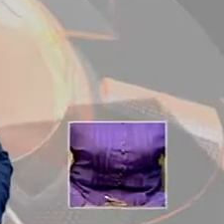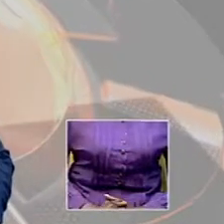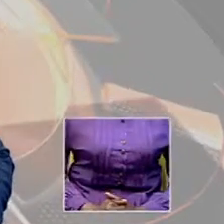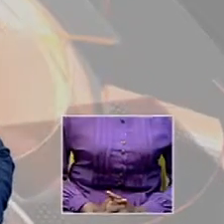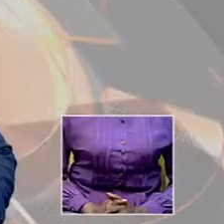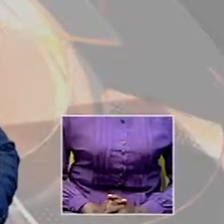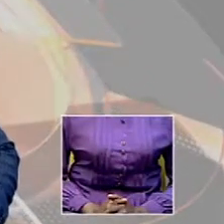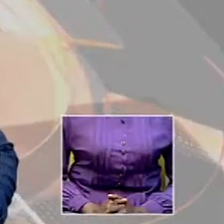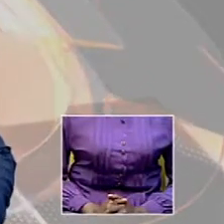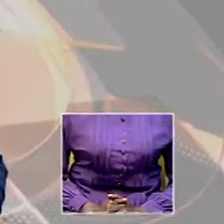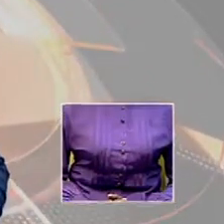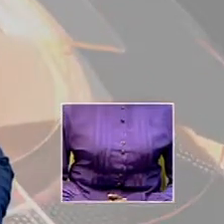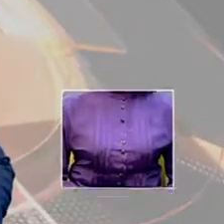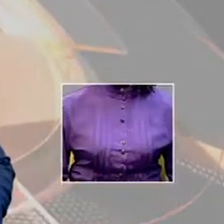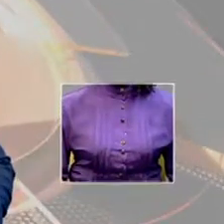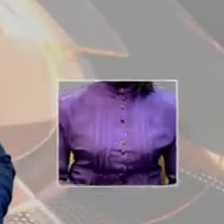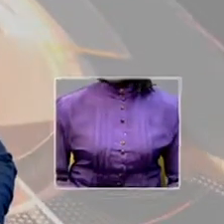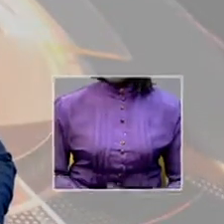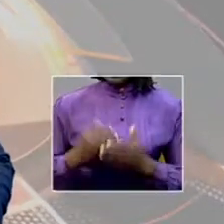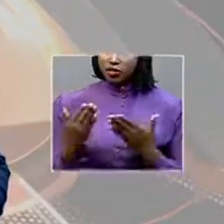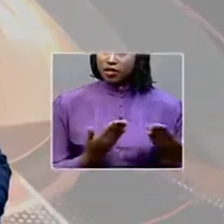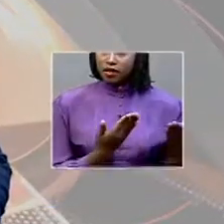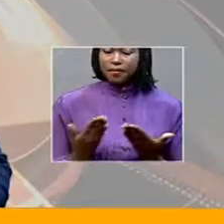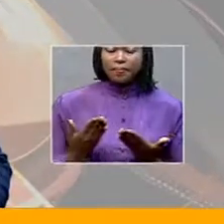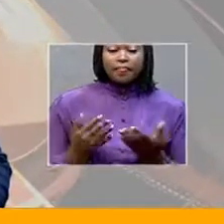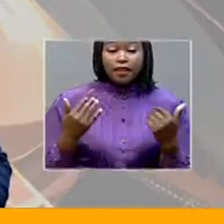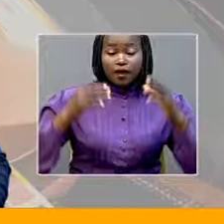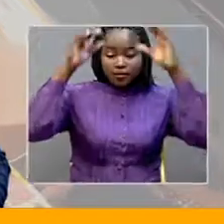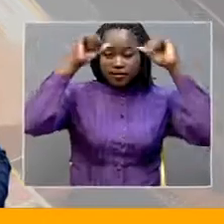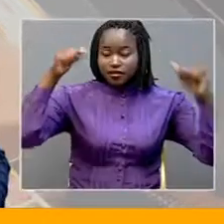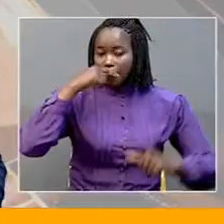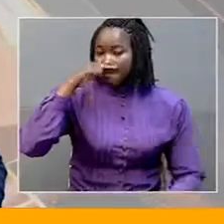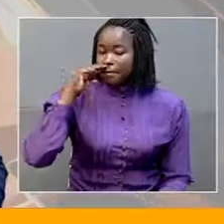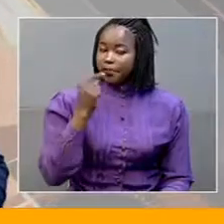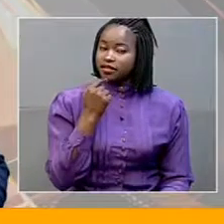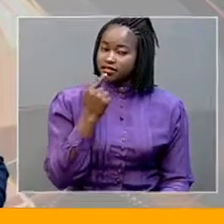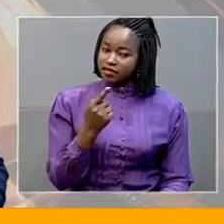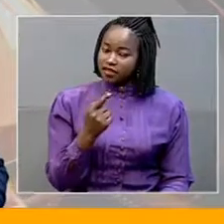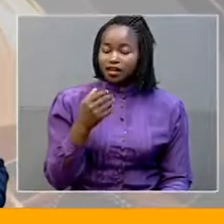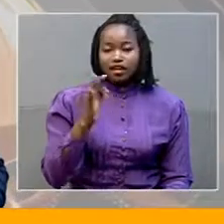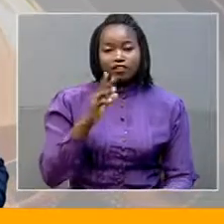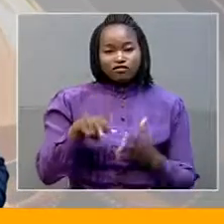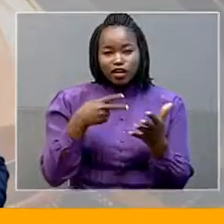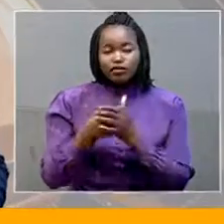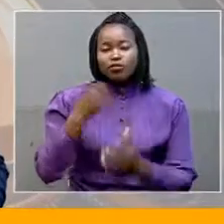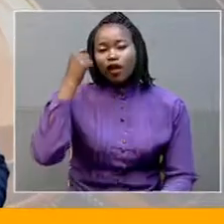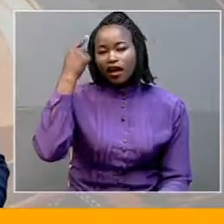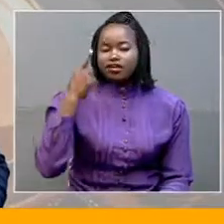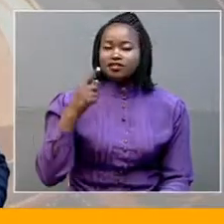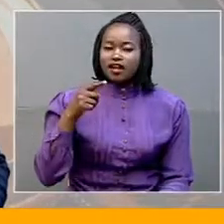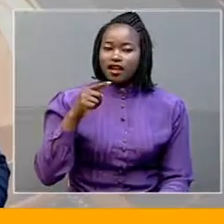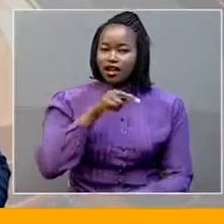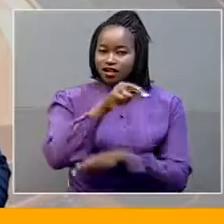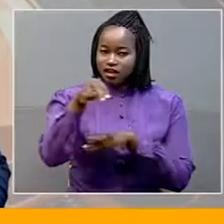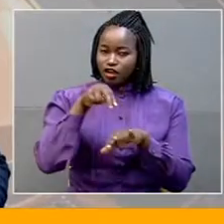bulletin. In our first story, President Yuri Museveni has said that failure to crystallize the concept of the national army has